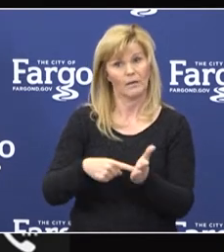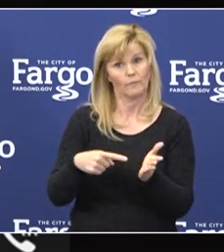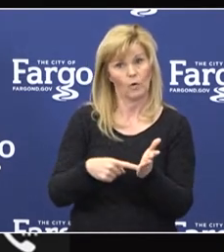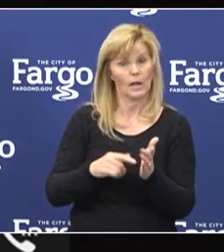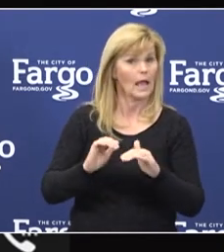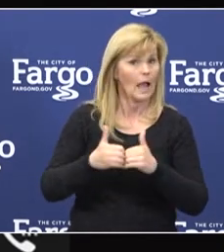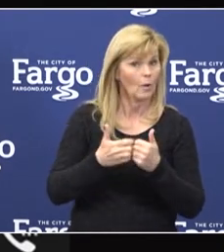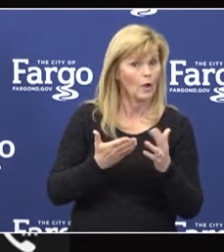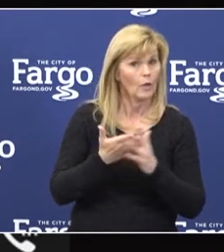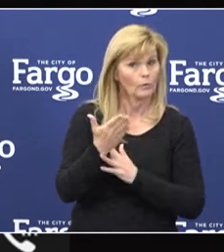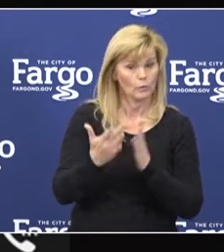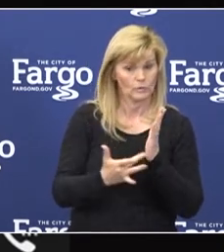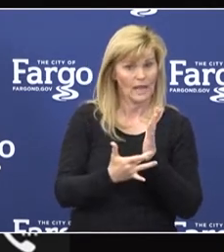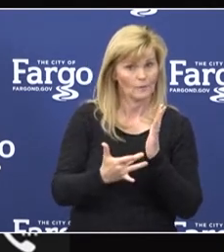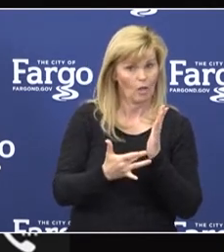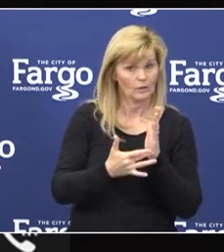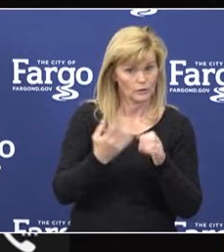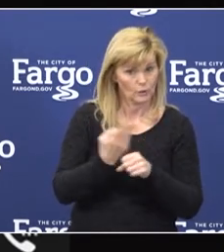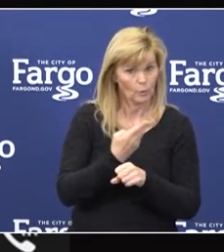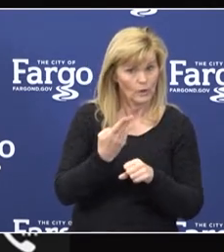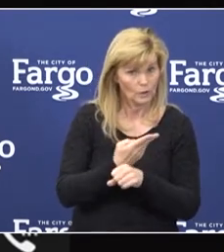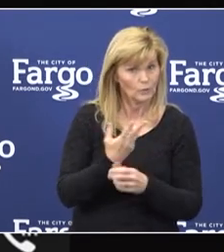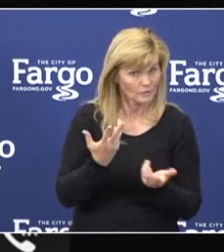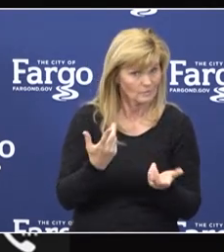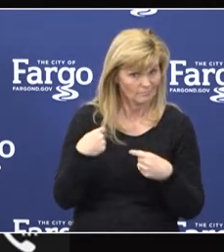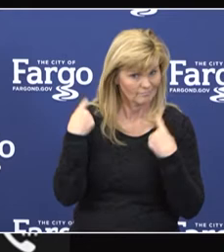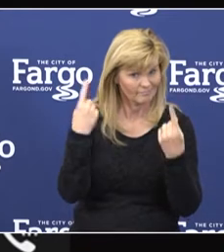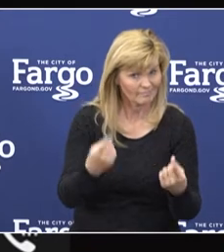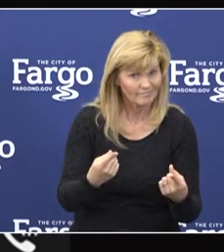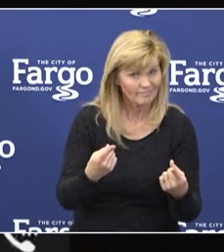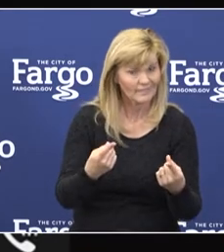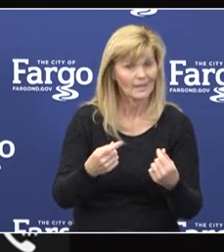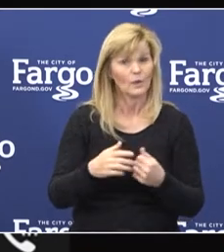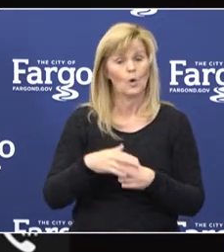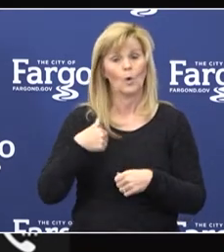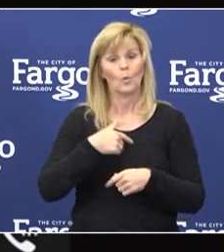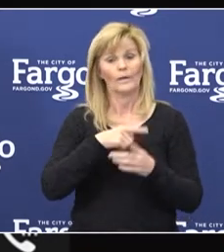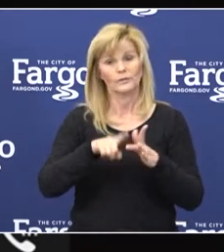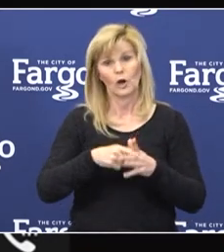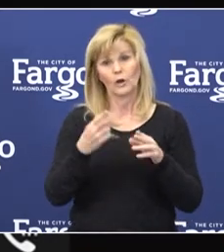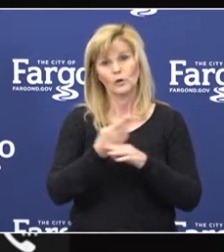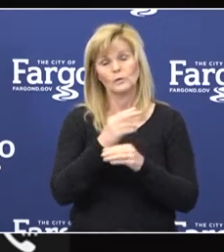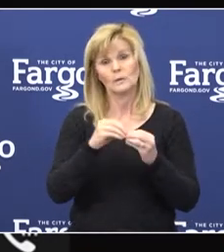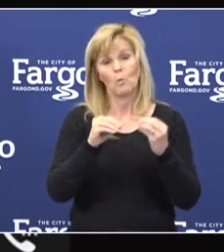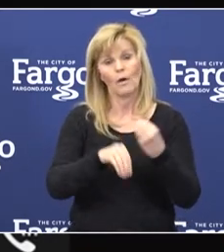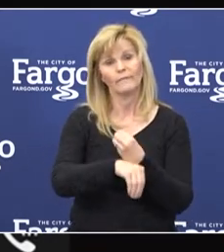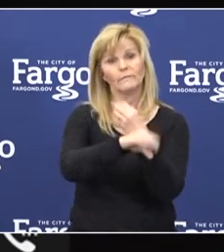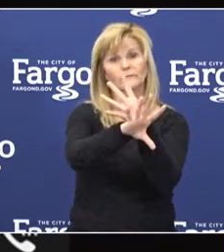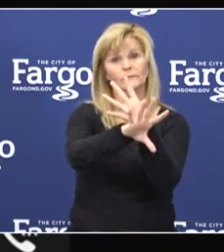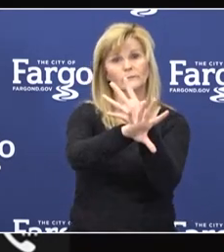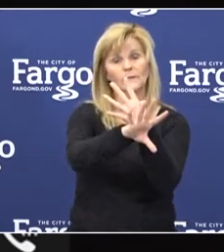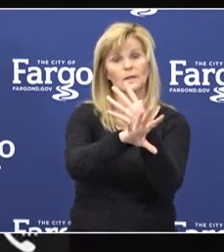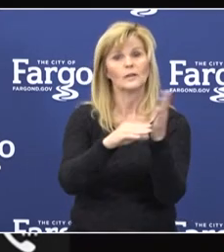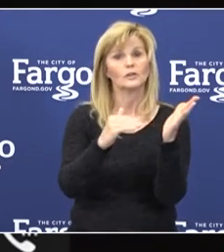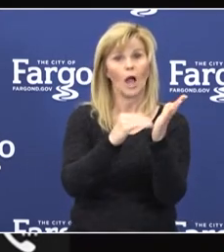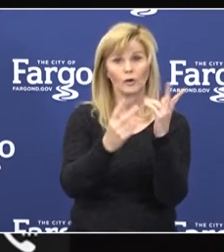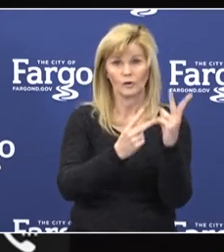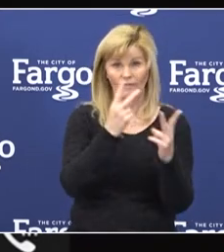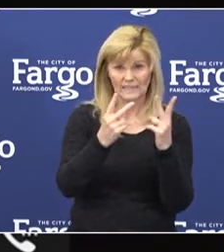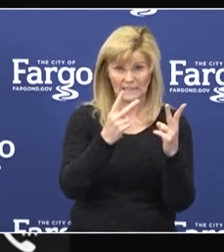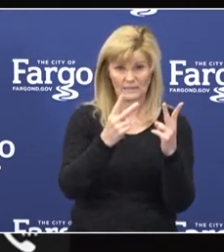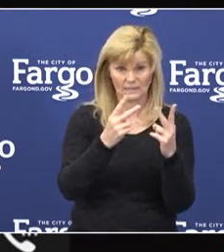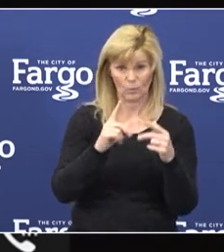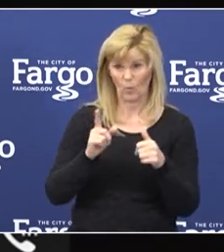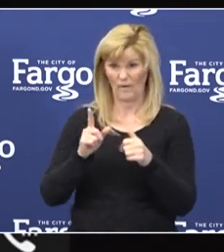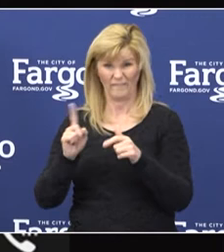is through the use of technology. Since we've launched our virtual visit platform at the beginning of